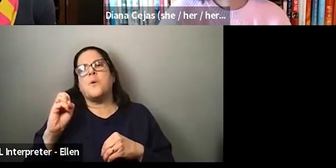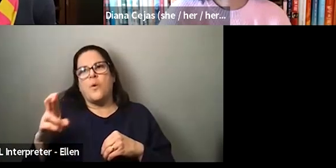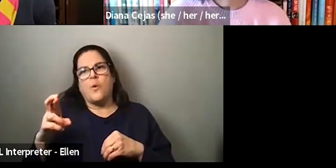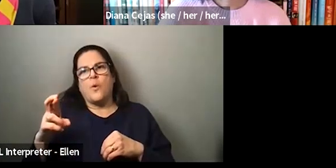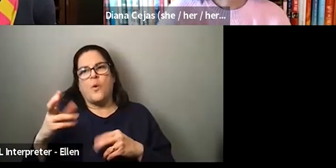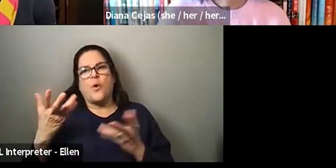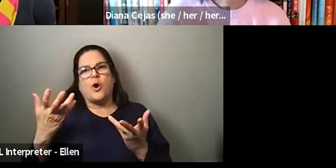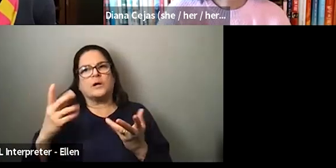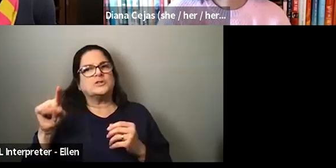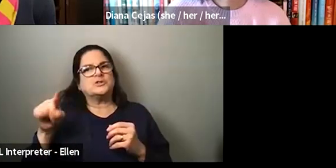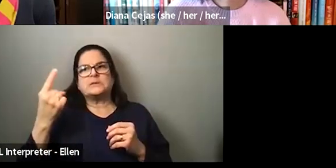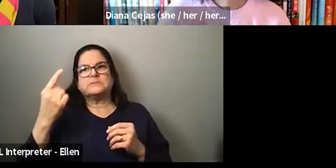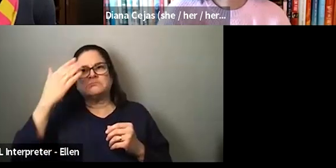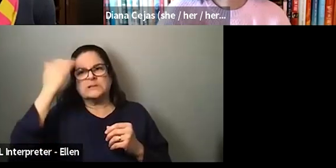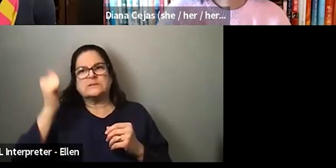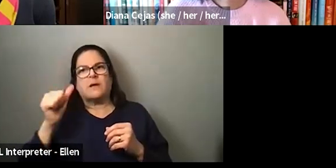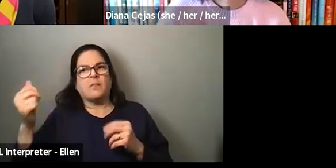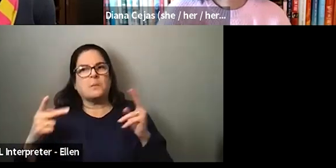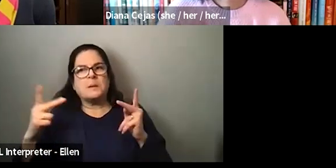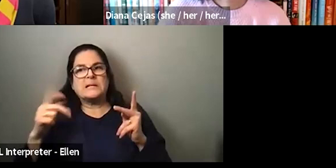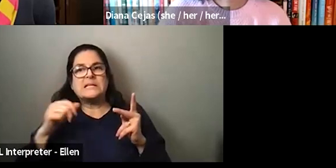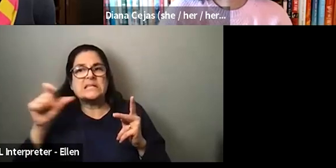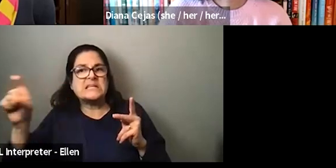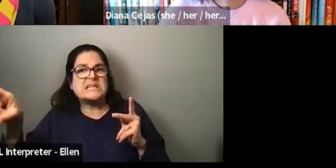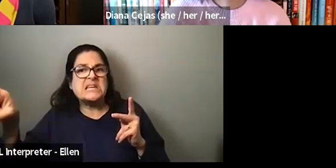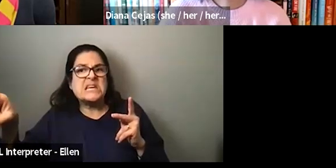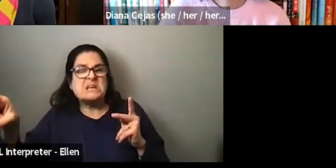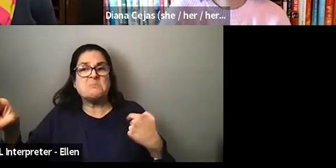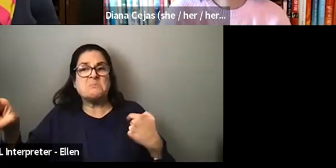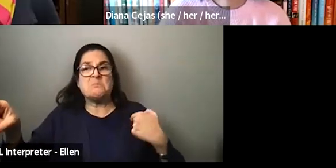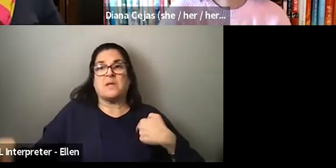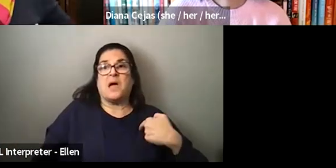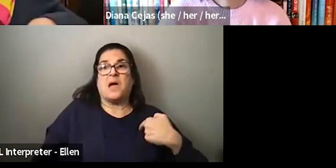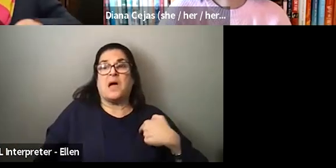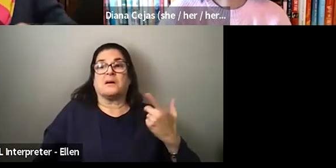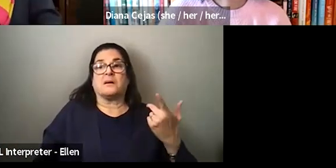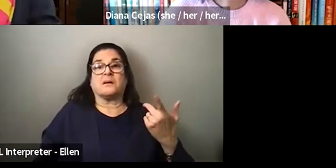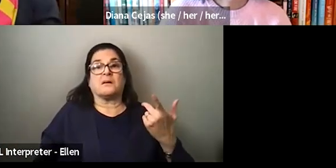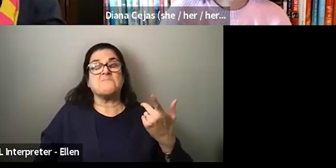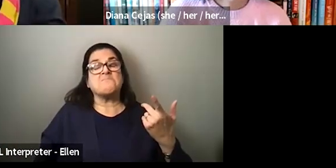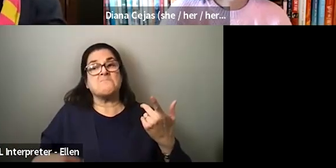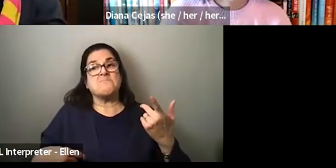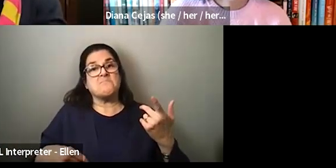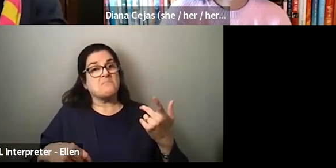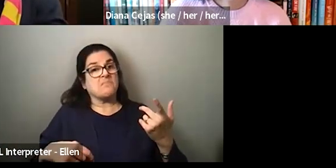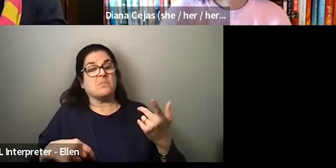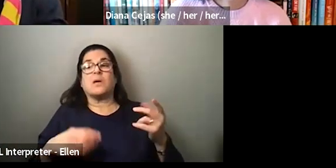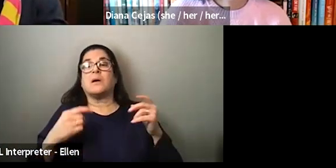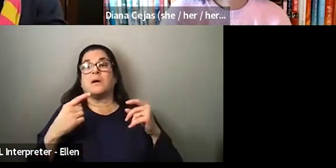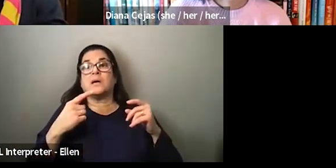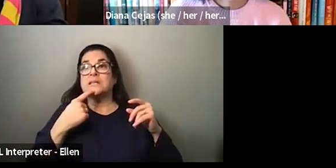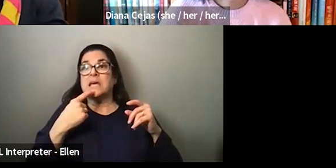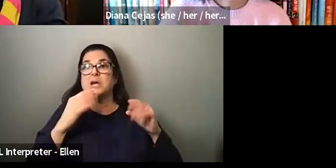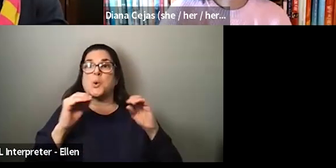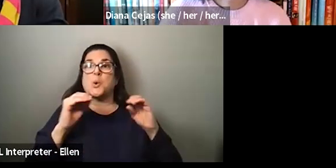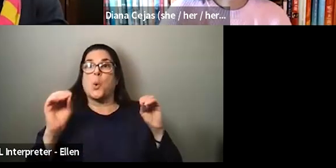everybody else doesn't need it, that it's somehow, um, appropriate than to say that, like, nobody else, you know, should get this